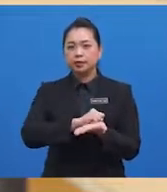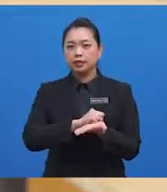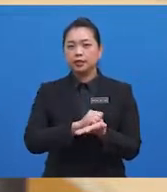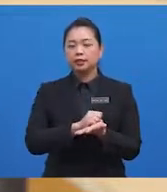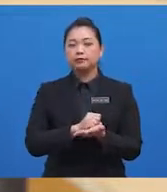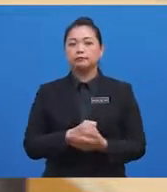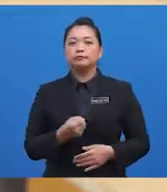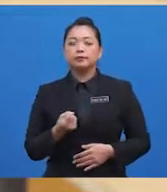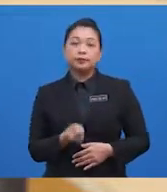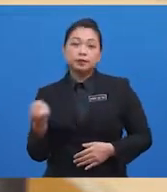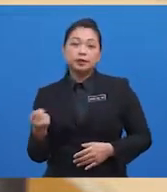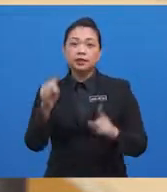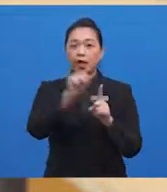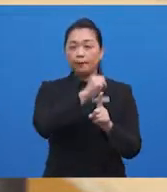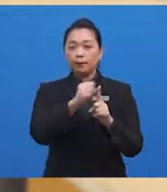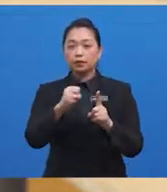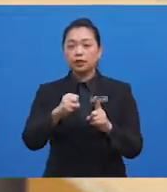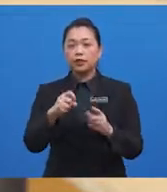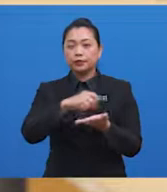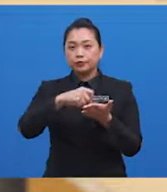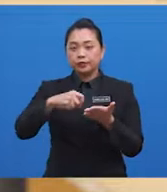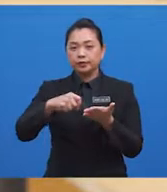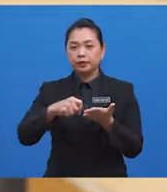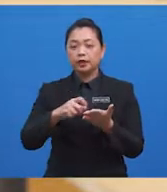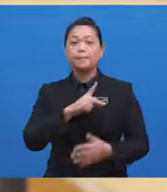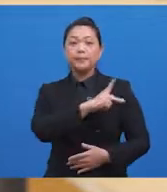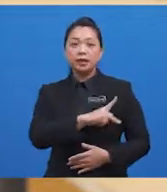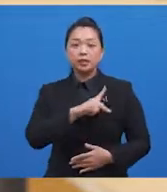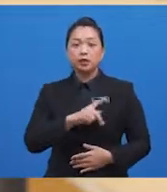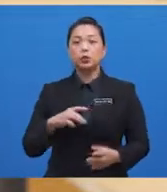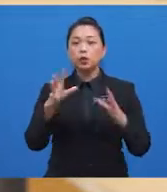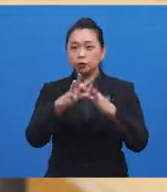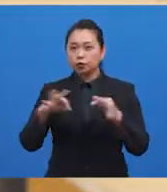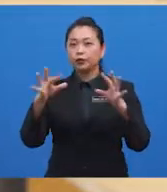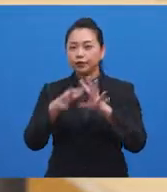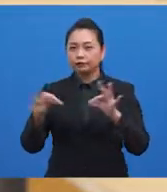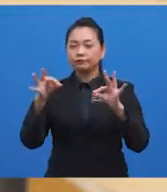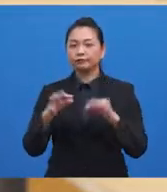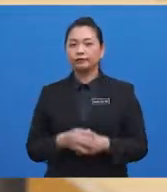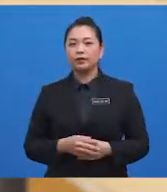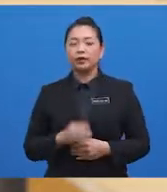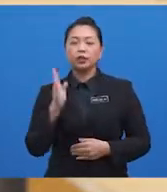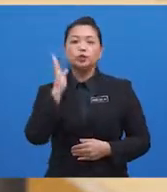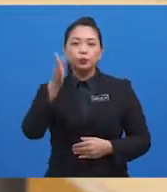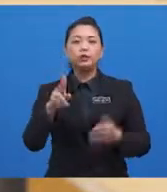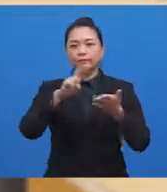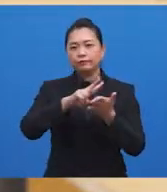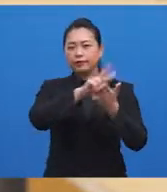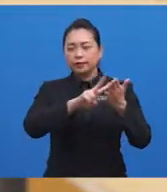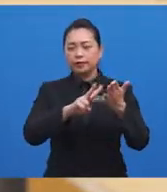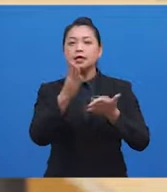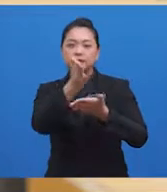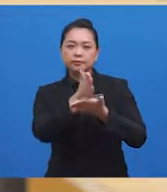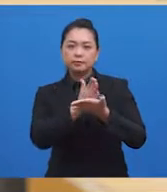if it is written in the form of a personal story. As you read it, it will be like reading somebody's